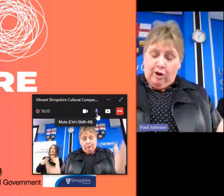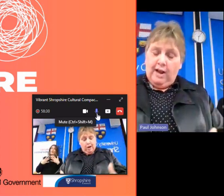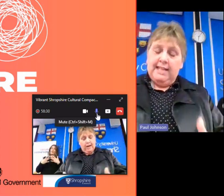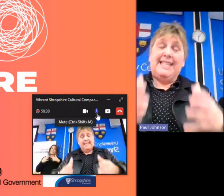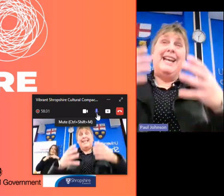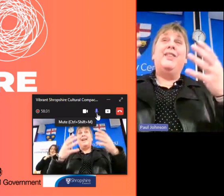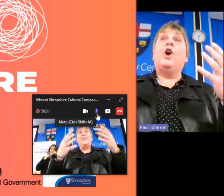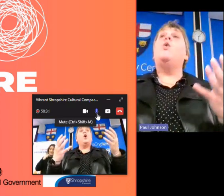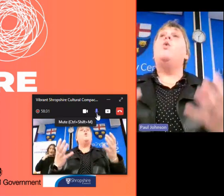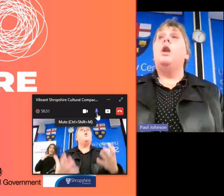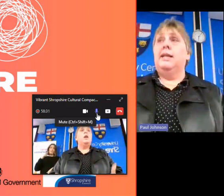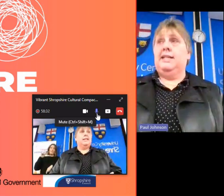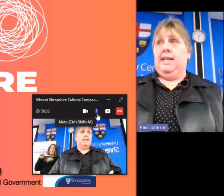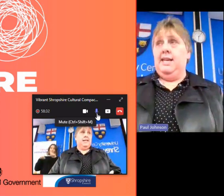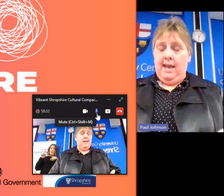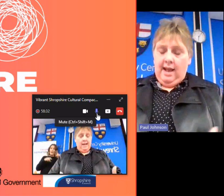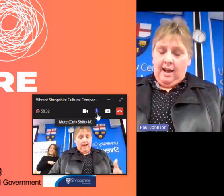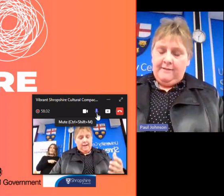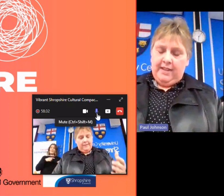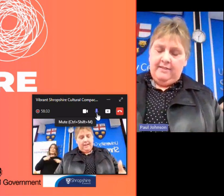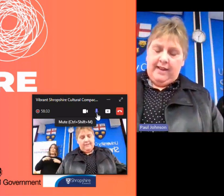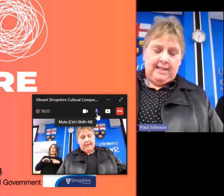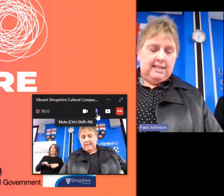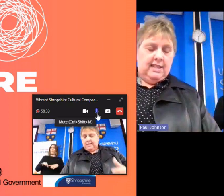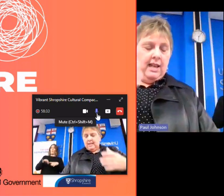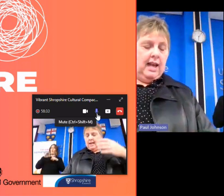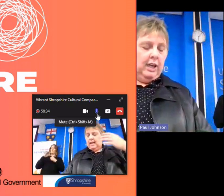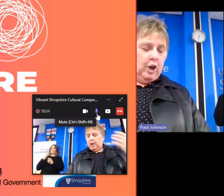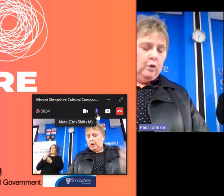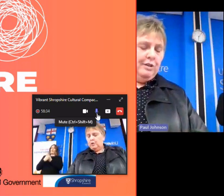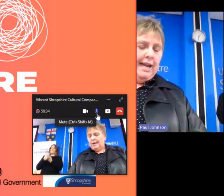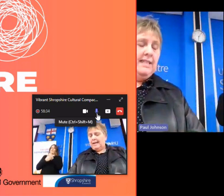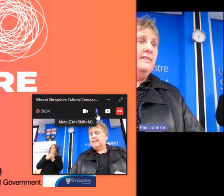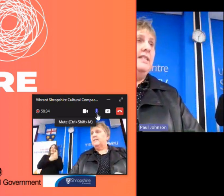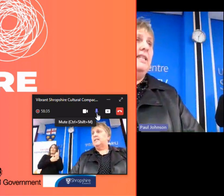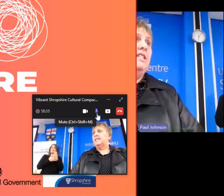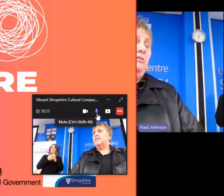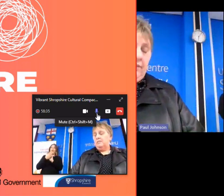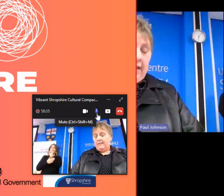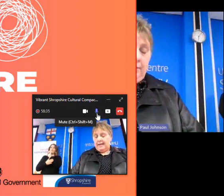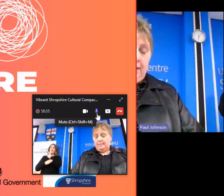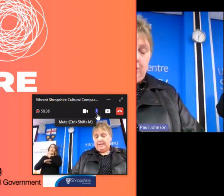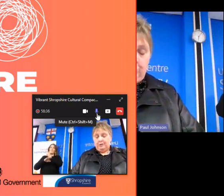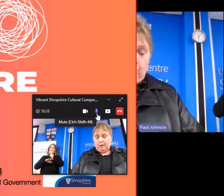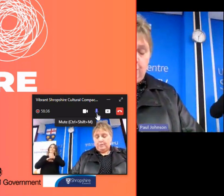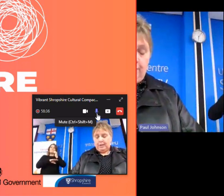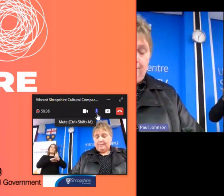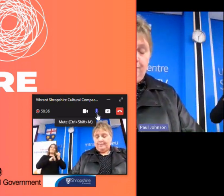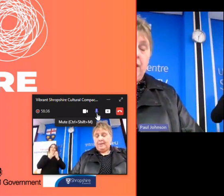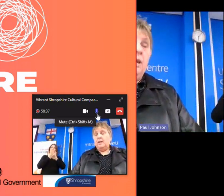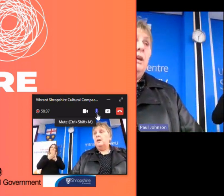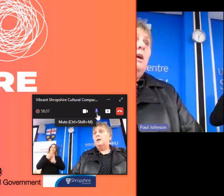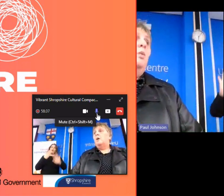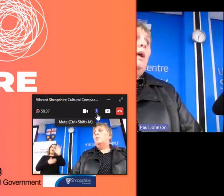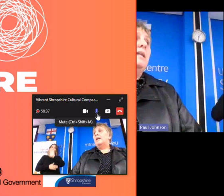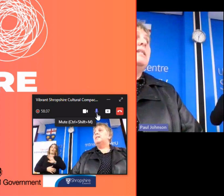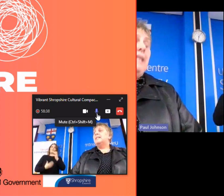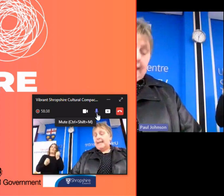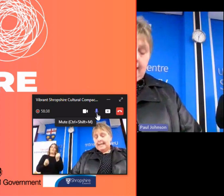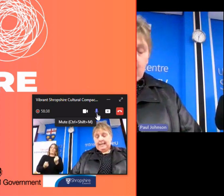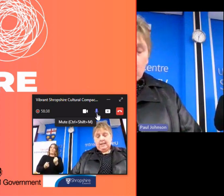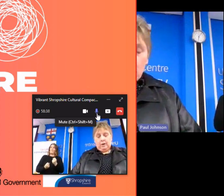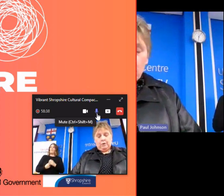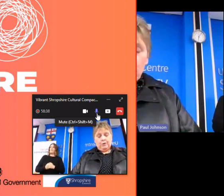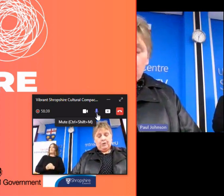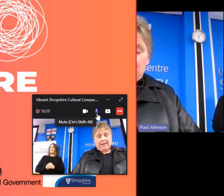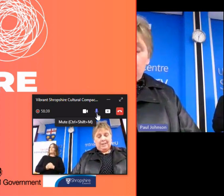the variety and the quality of the events and cultural activities that are available in shropshire when